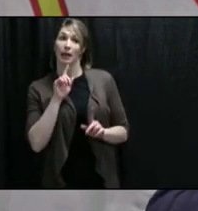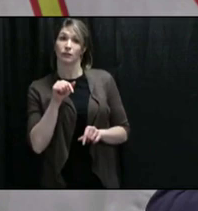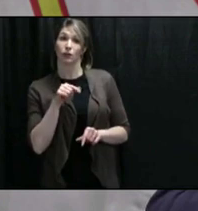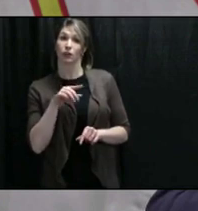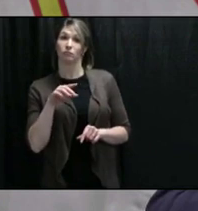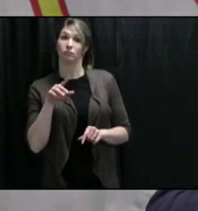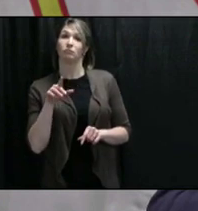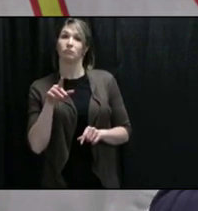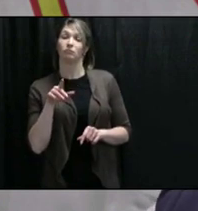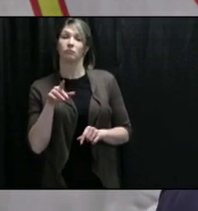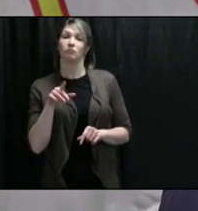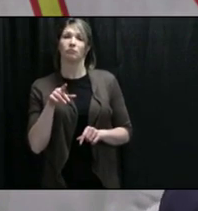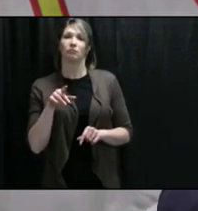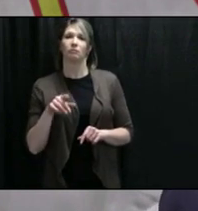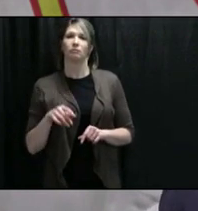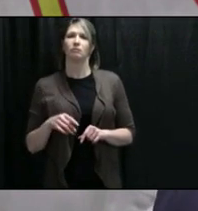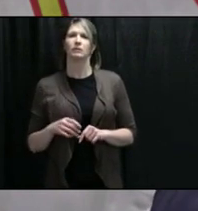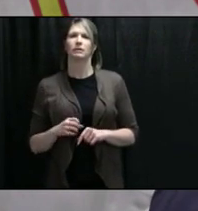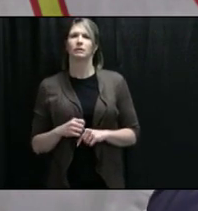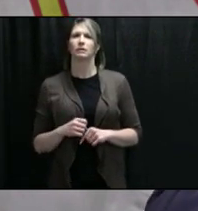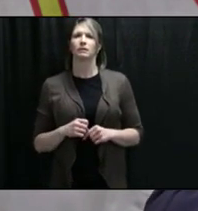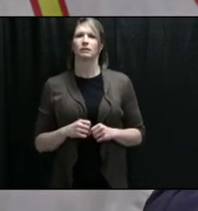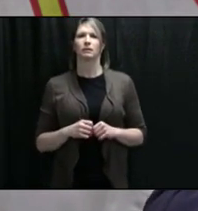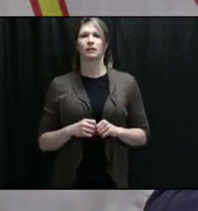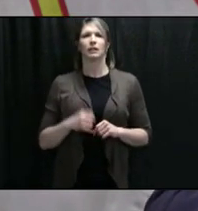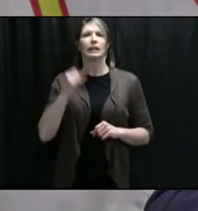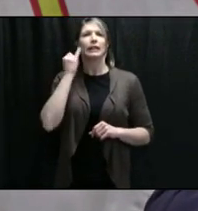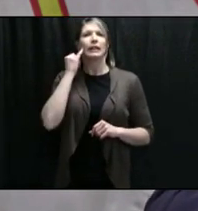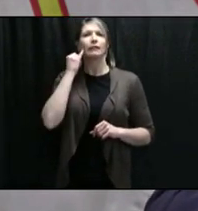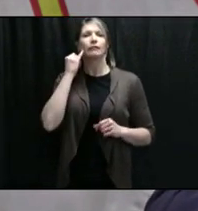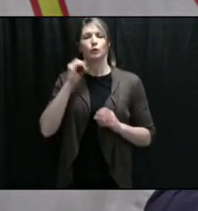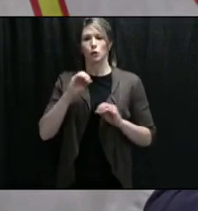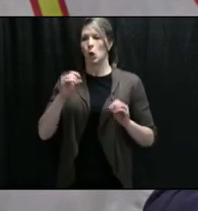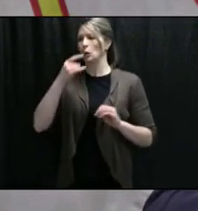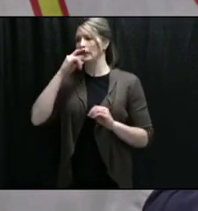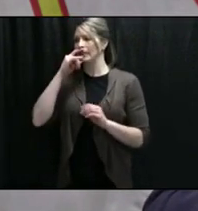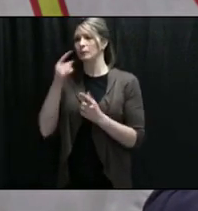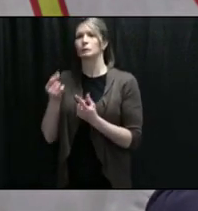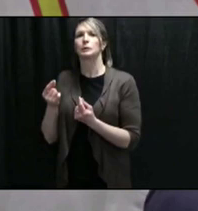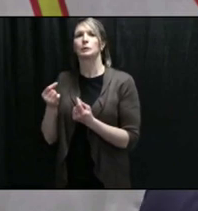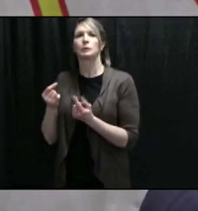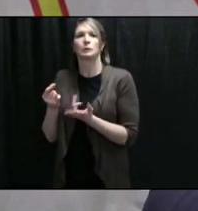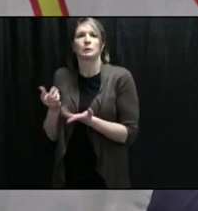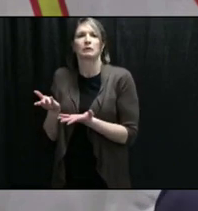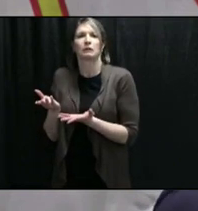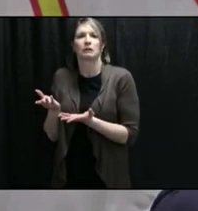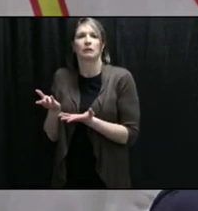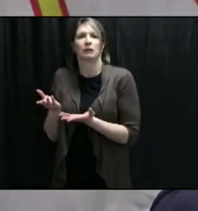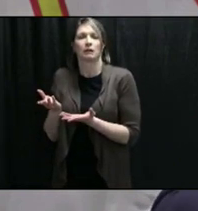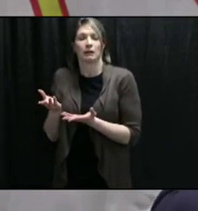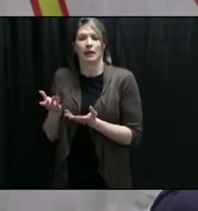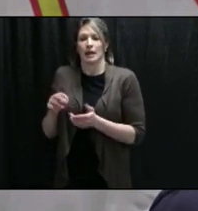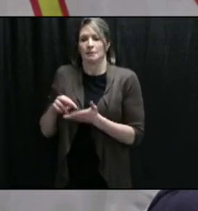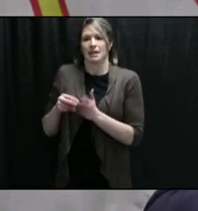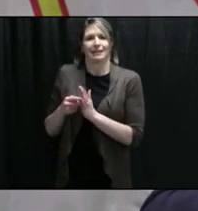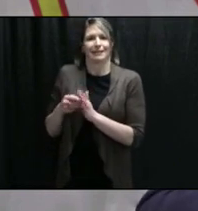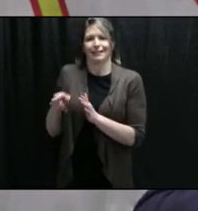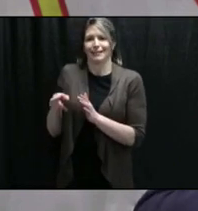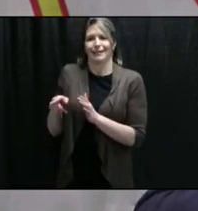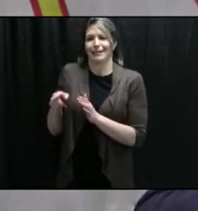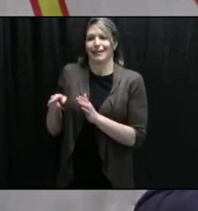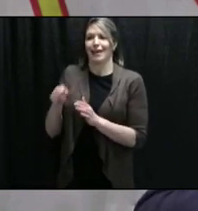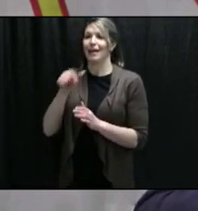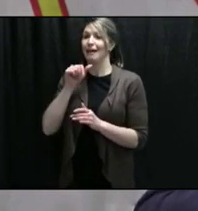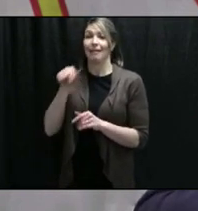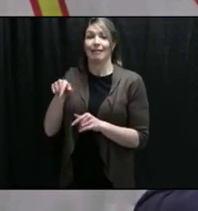Well, what is said there, well, of course, then that is not the extra expense that we're seeing, and they wouldn't add that added expense, so there's a